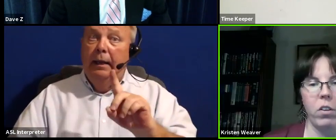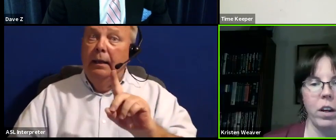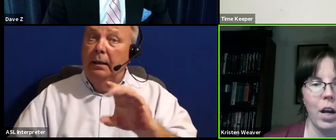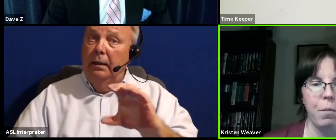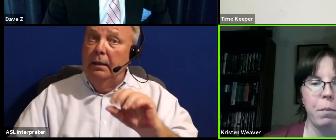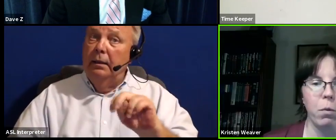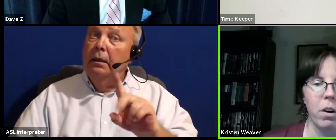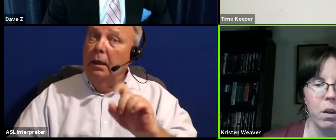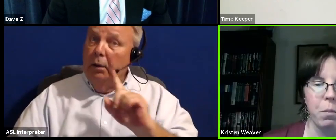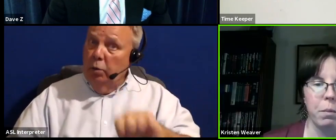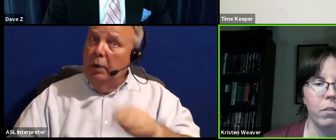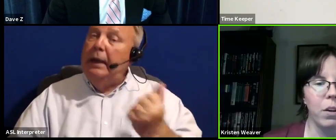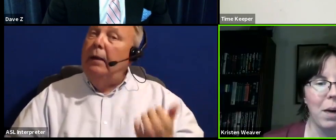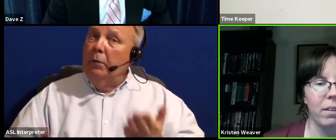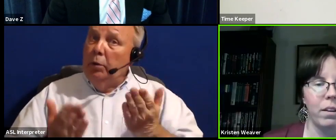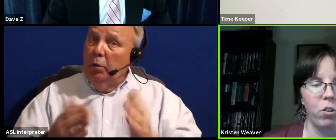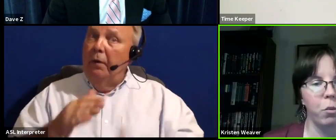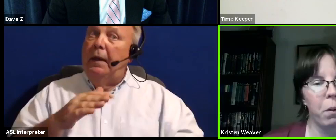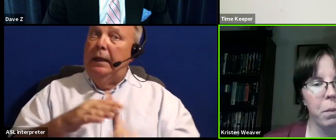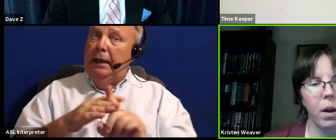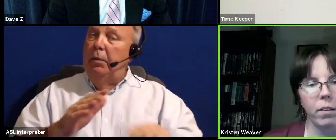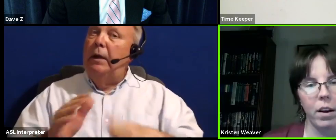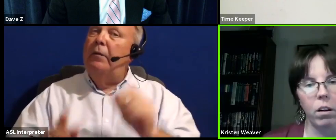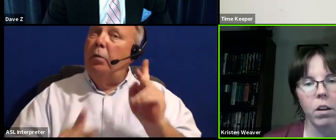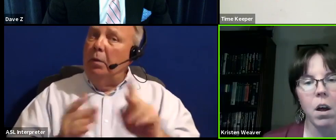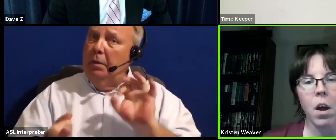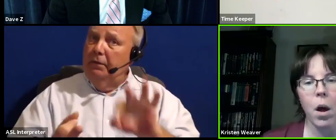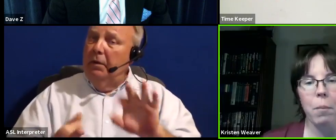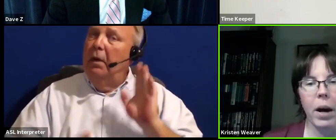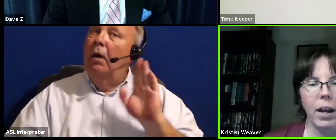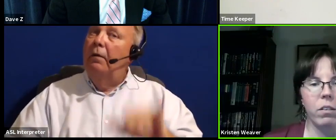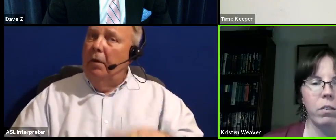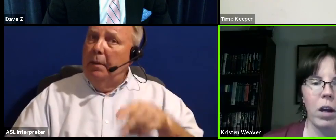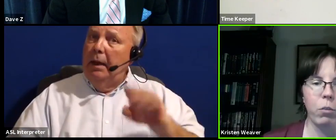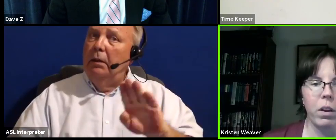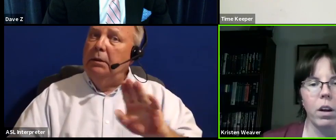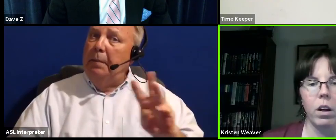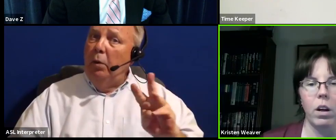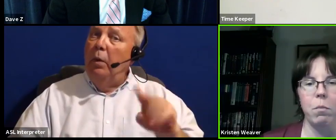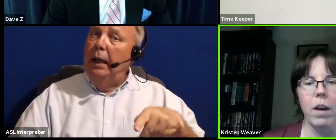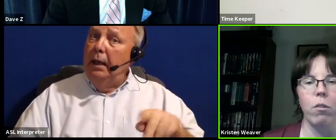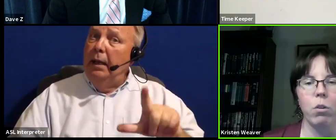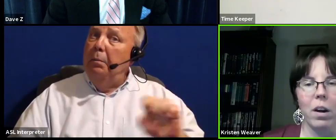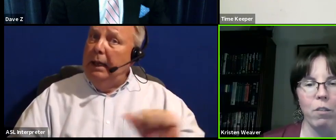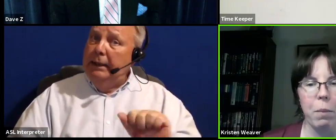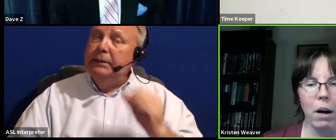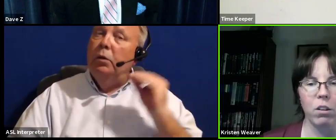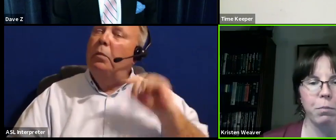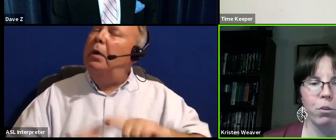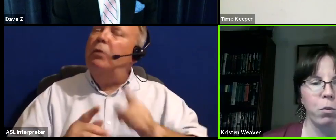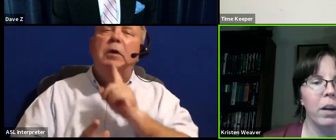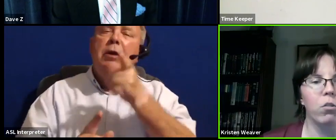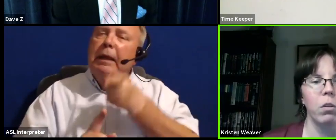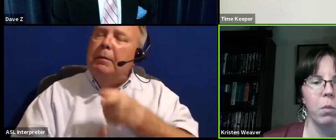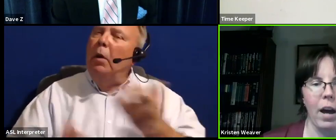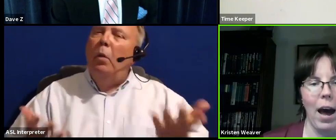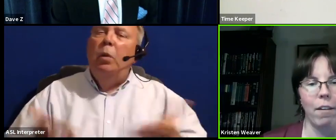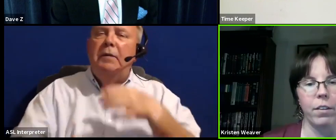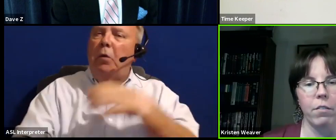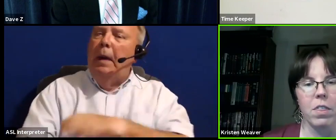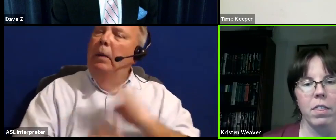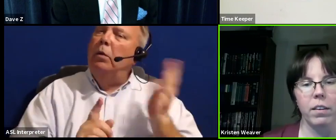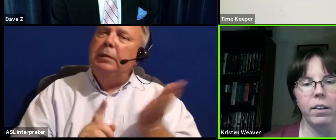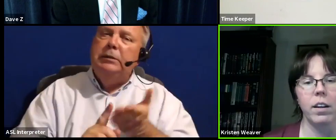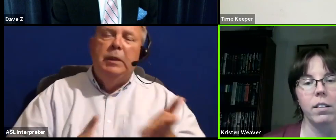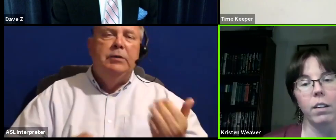suggestion that came up in one of the public feedback sessions Beltway Plaza held. But it's really going to come down to whatever power of persuasion we